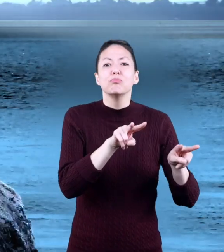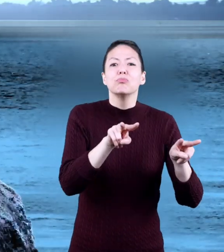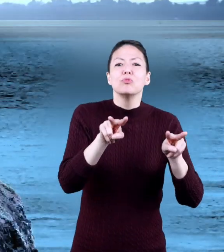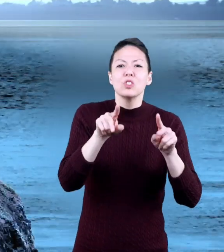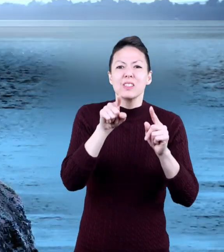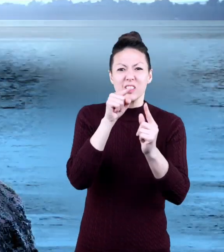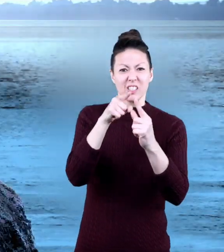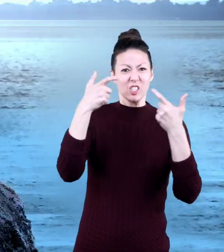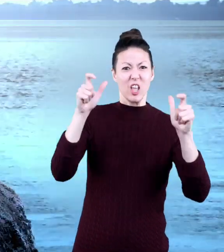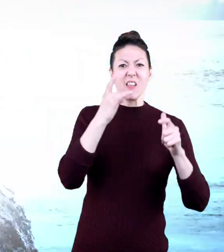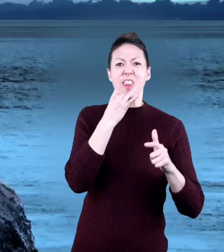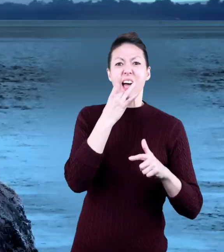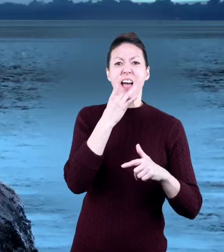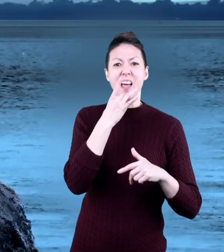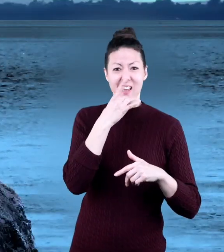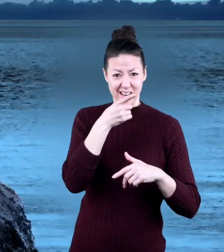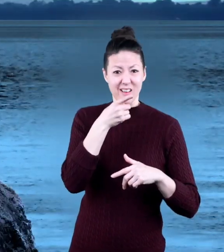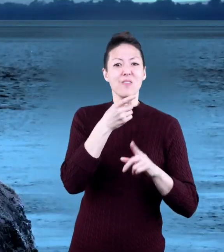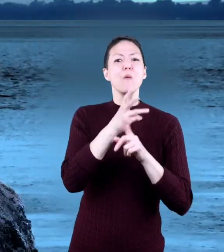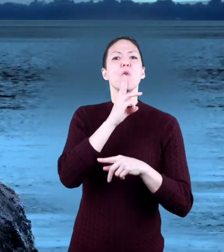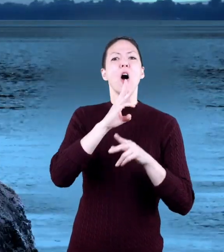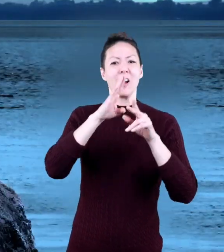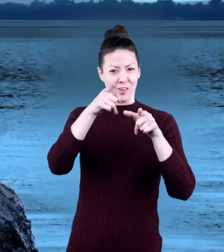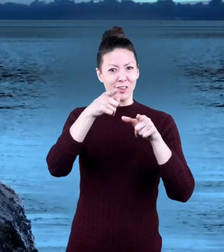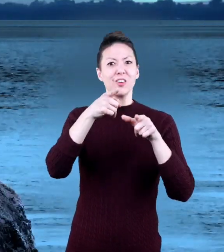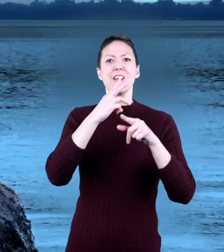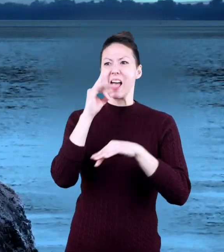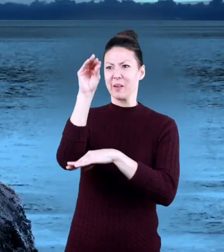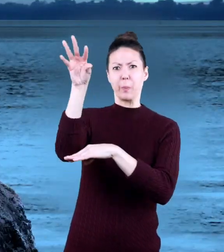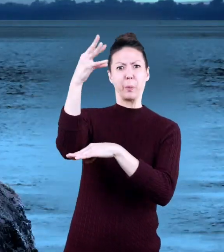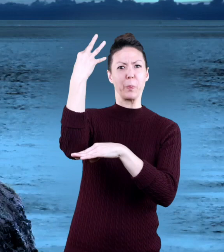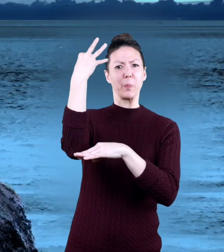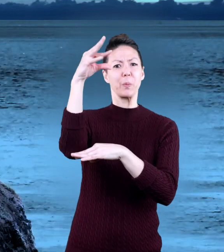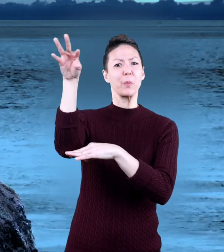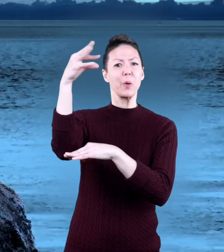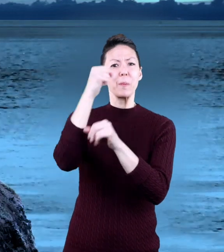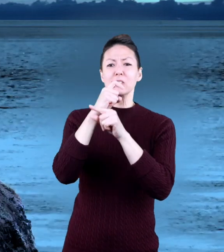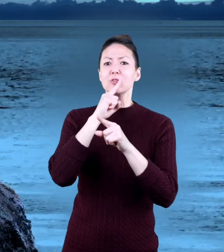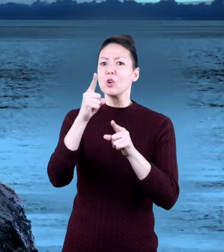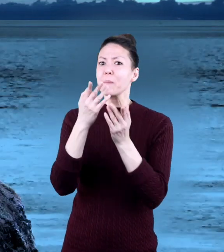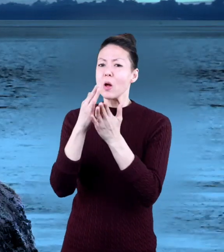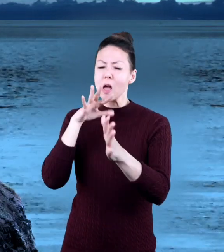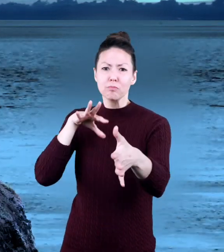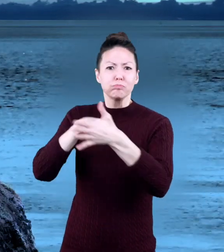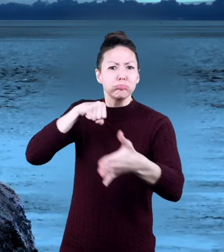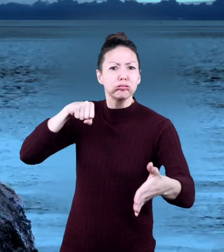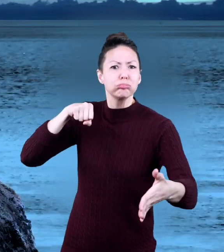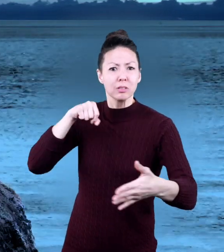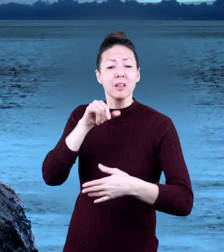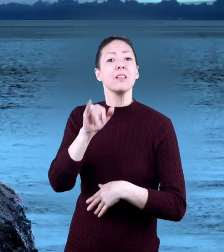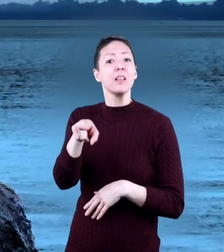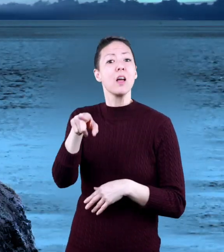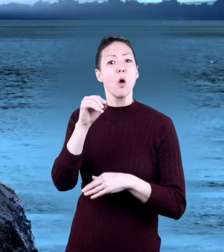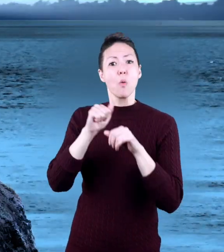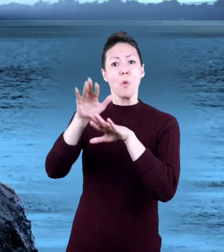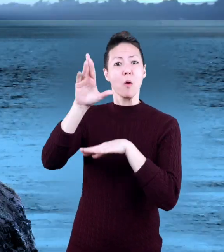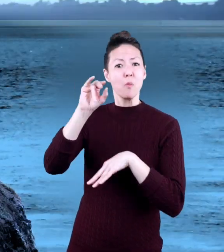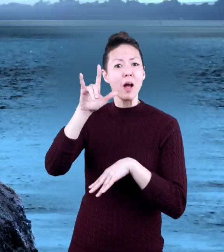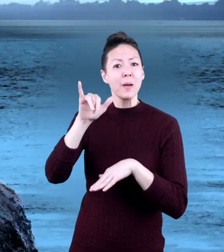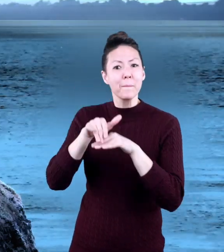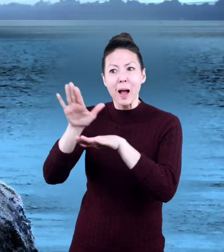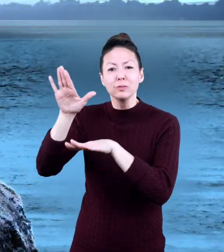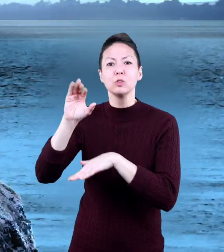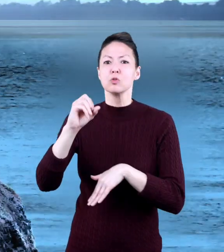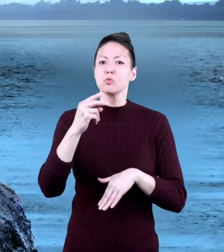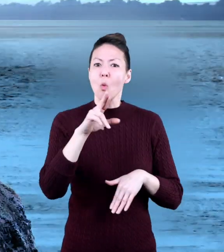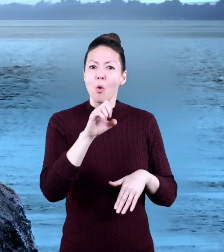would point giant lights into the water from lighthouses to make sure boats weren't crashing into the rocky cliffs on the